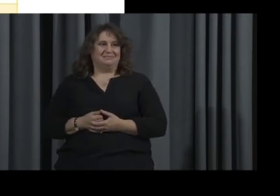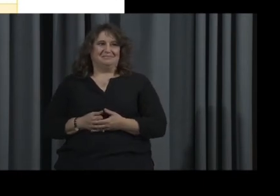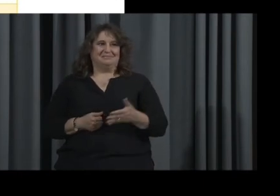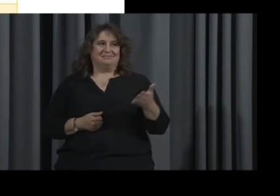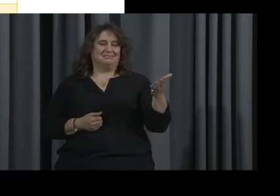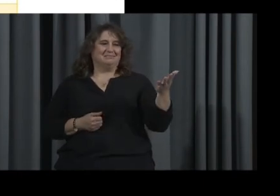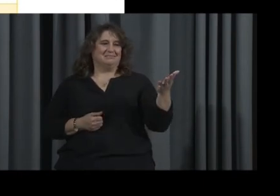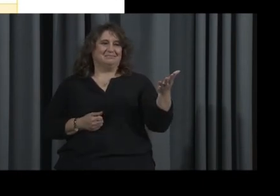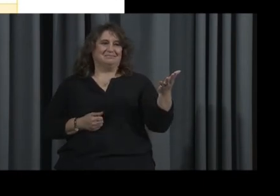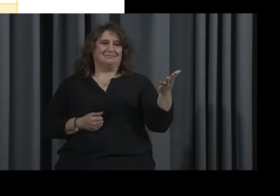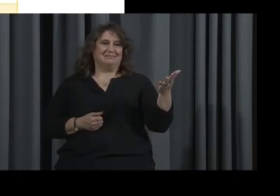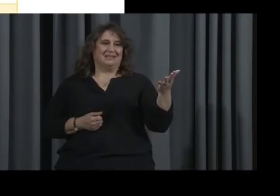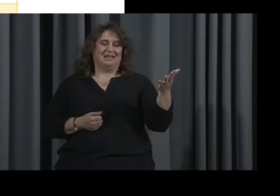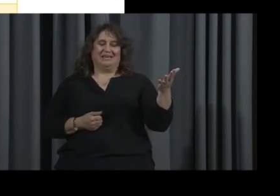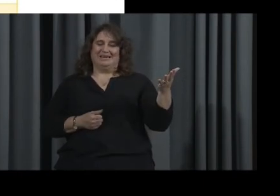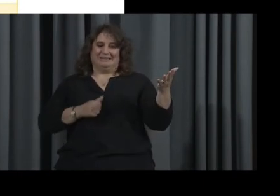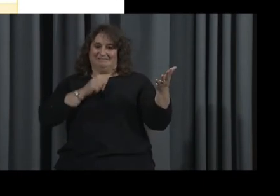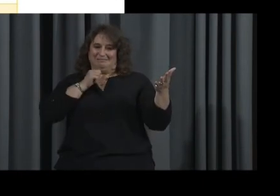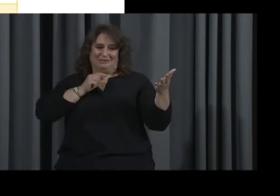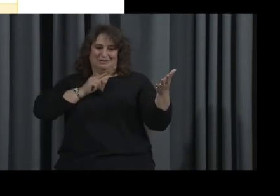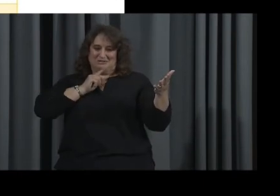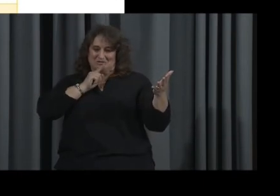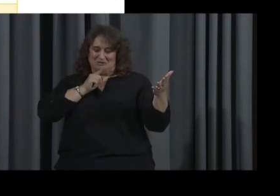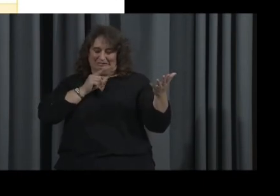got some. Mm-mm. All right.